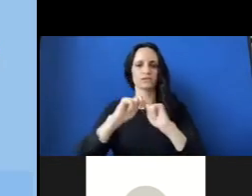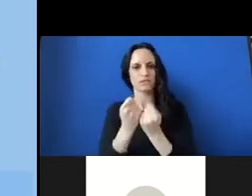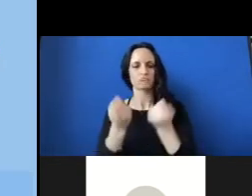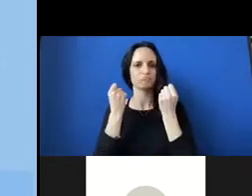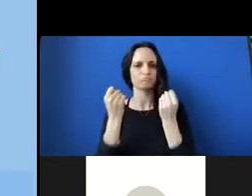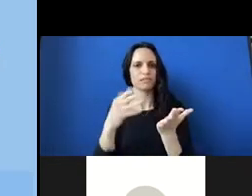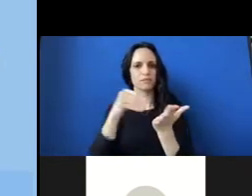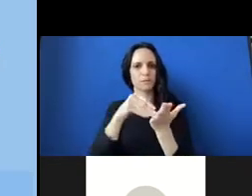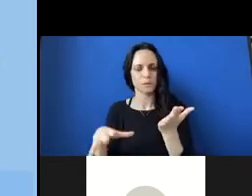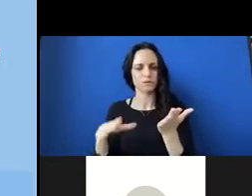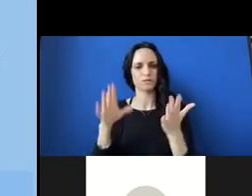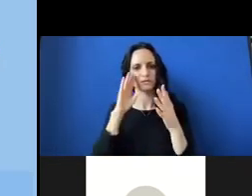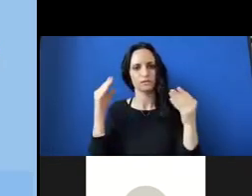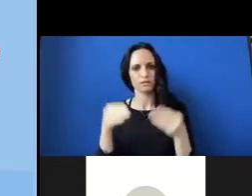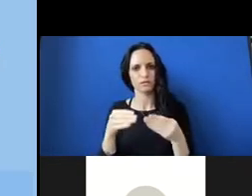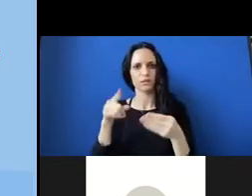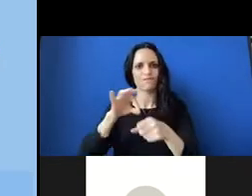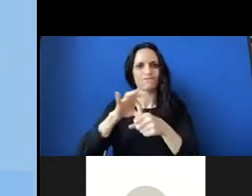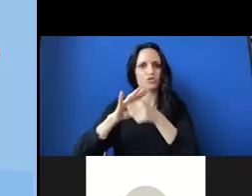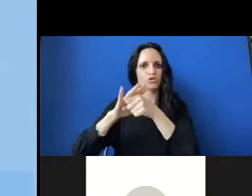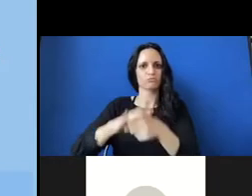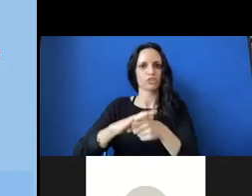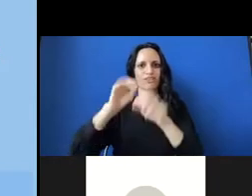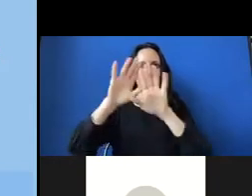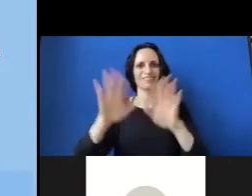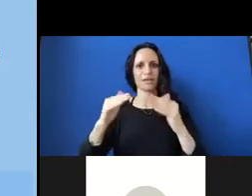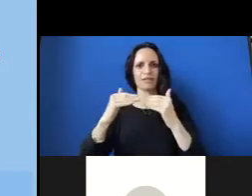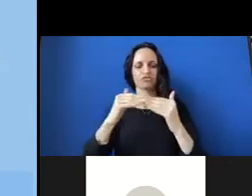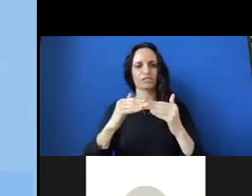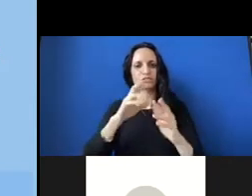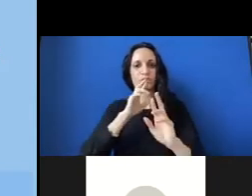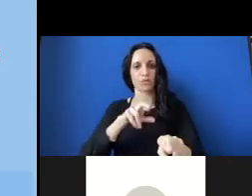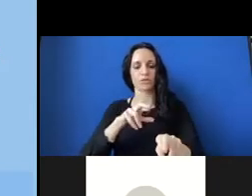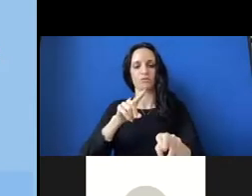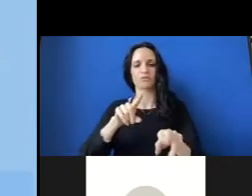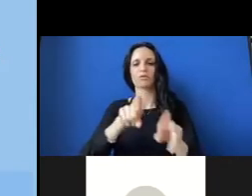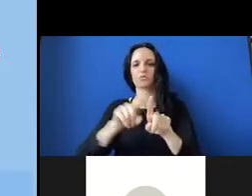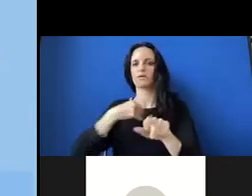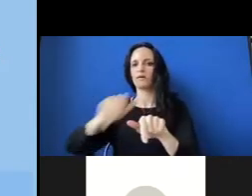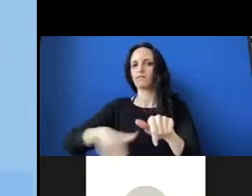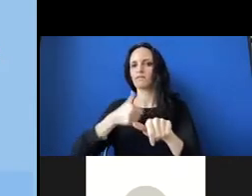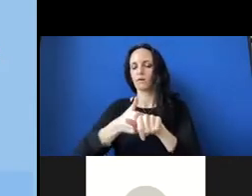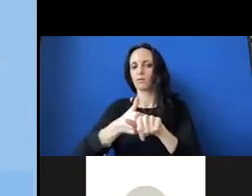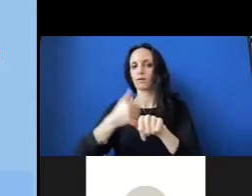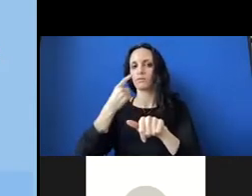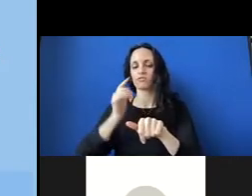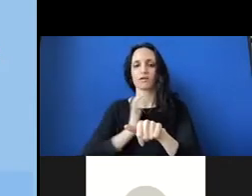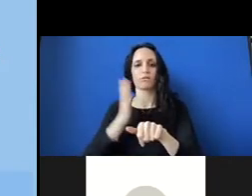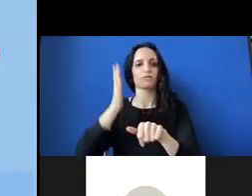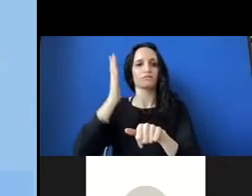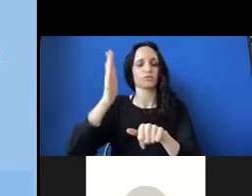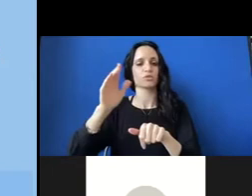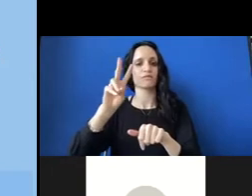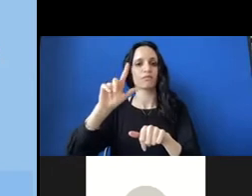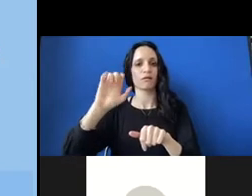on this voter suppression and climate justice report, which also has follow-up posts for our featured blog and